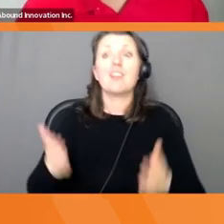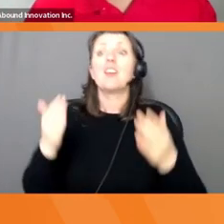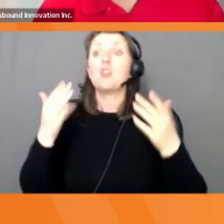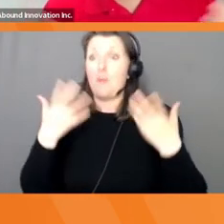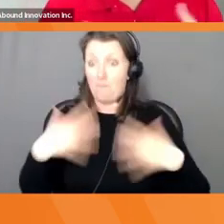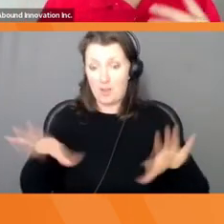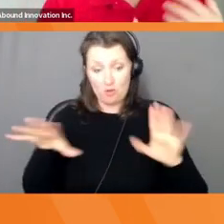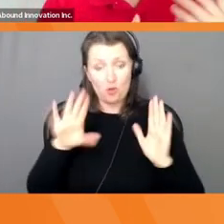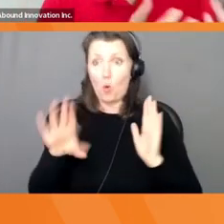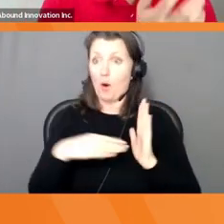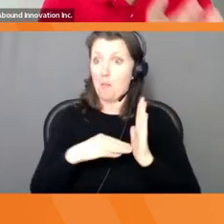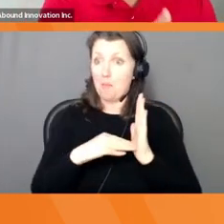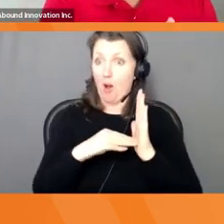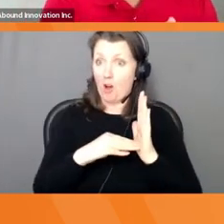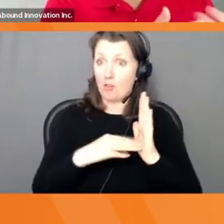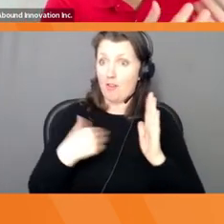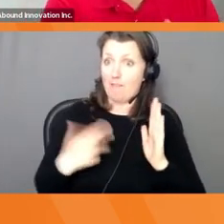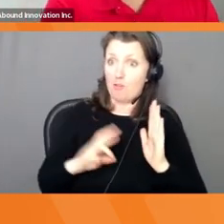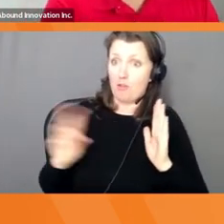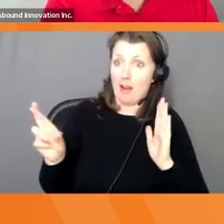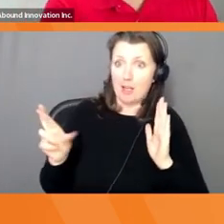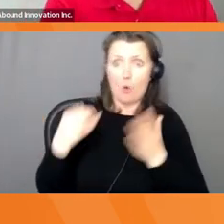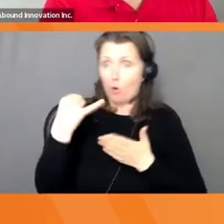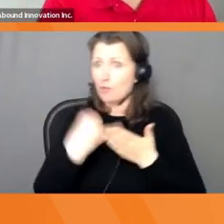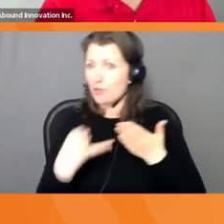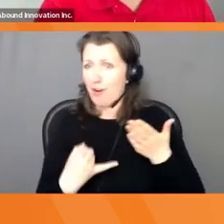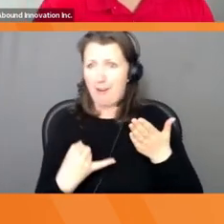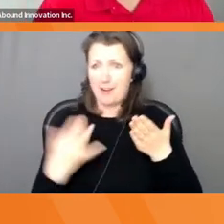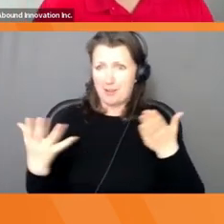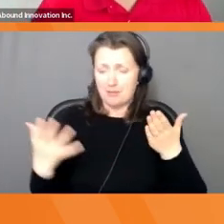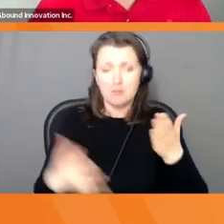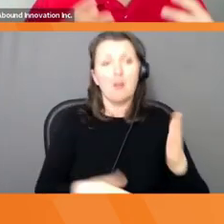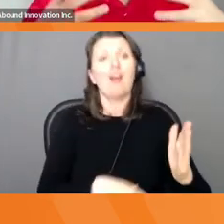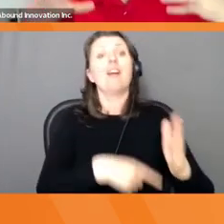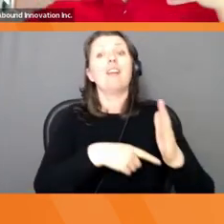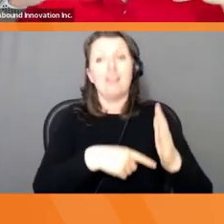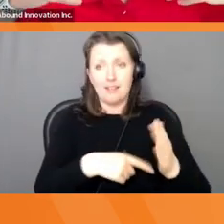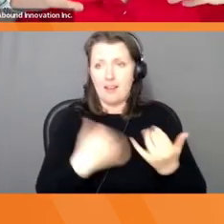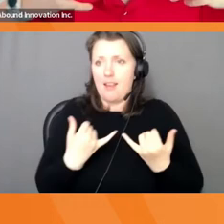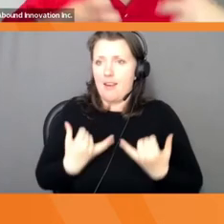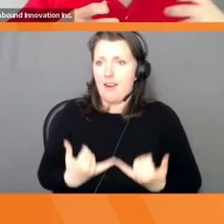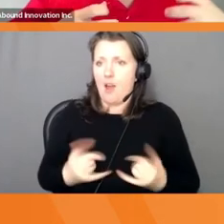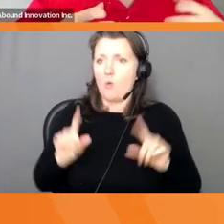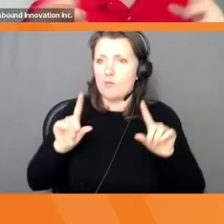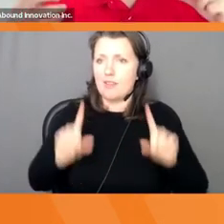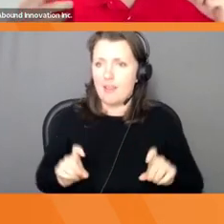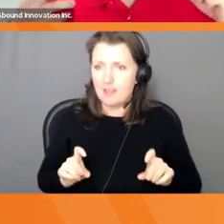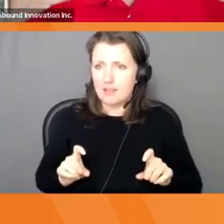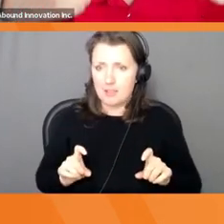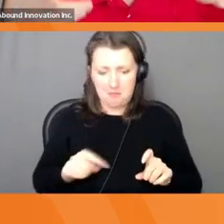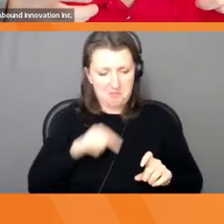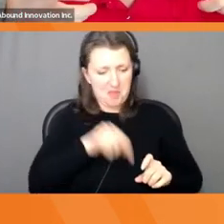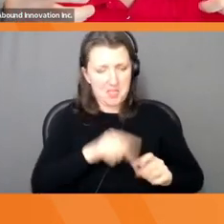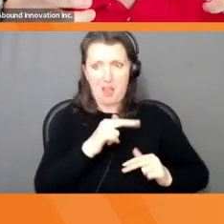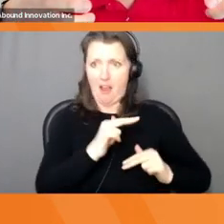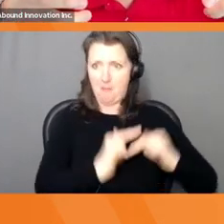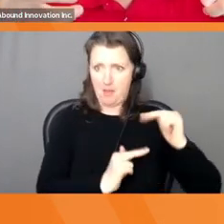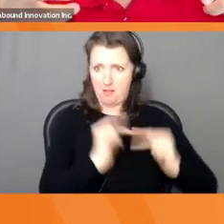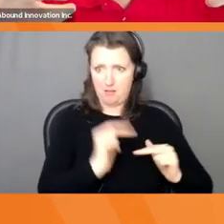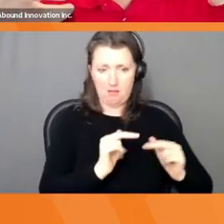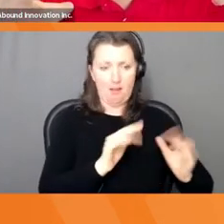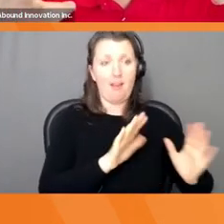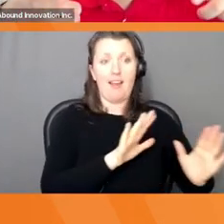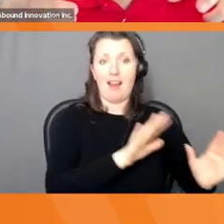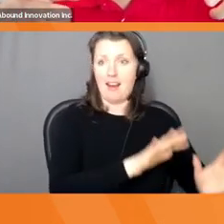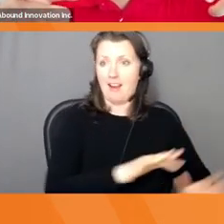it's going to work or not. So you want to test to gain insight and improve it. So testing means I'm going to take the thing that I built, I'm going to put it in front of the audience.